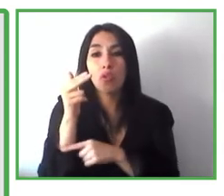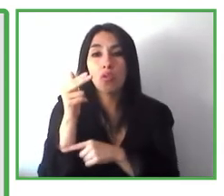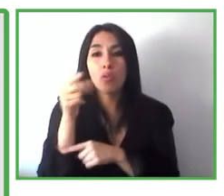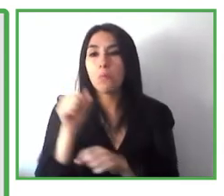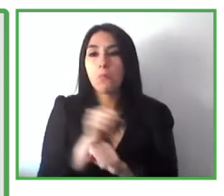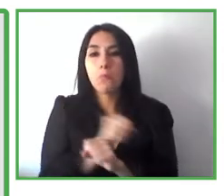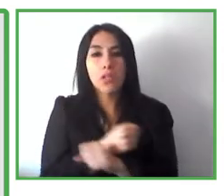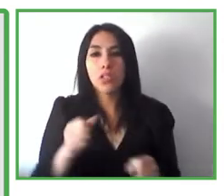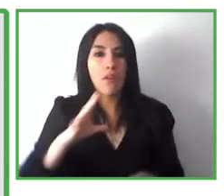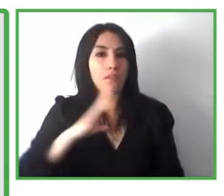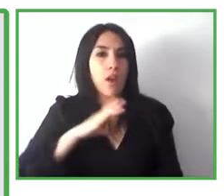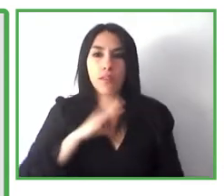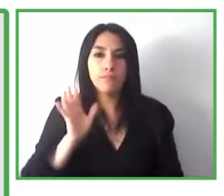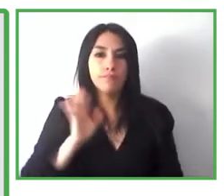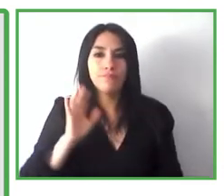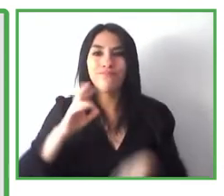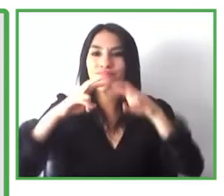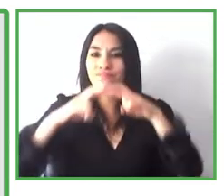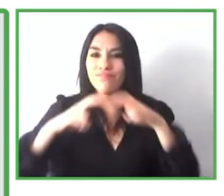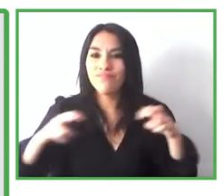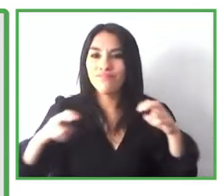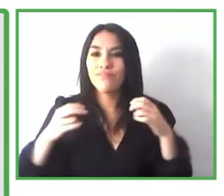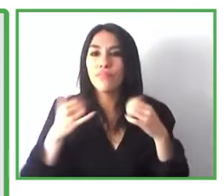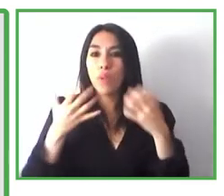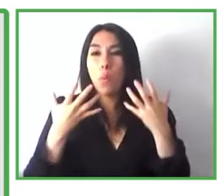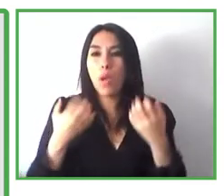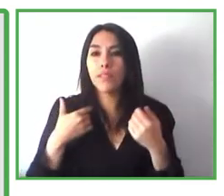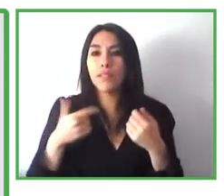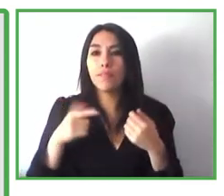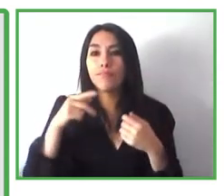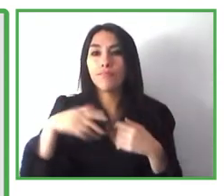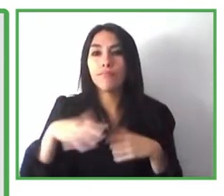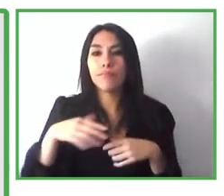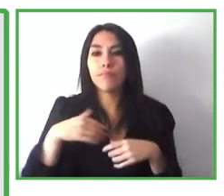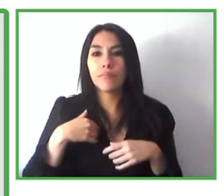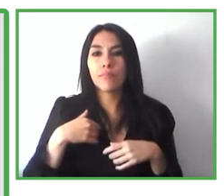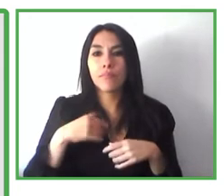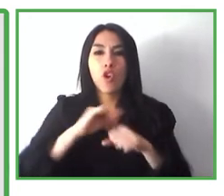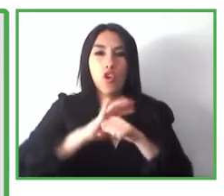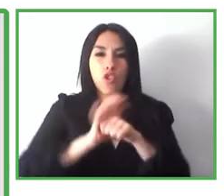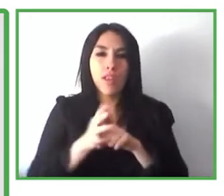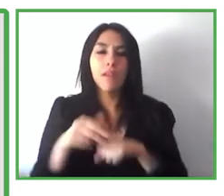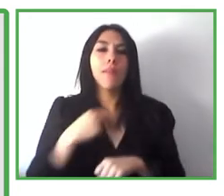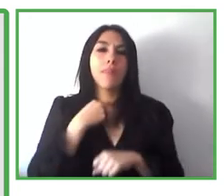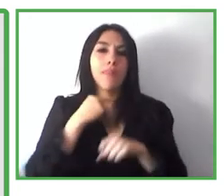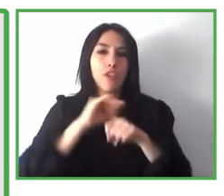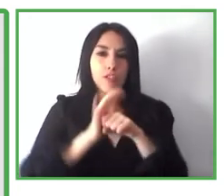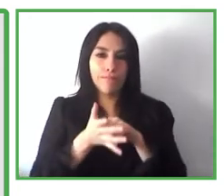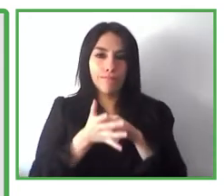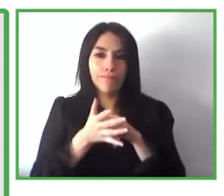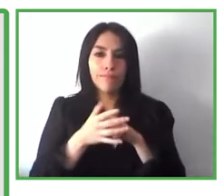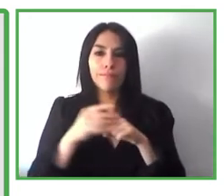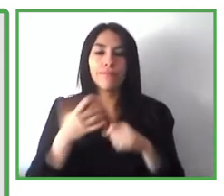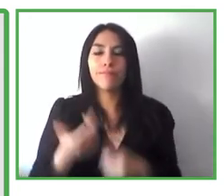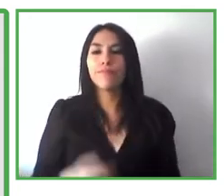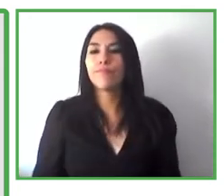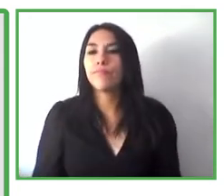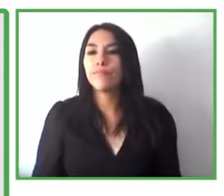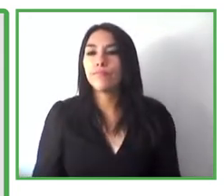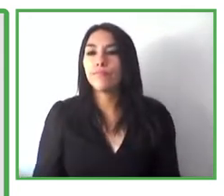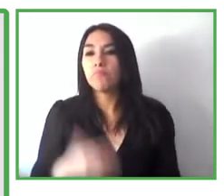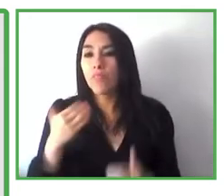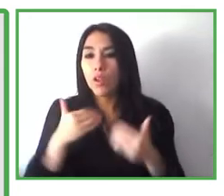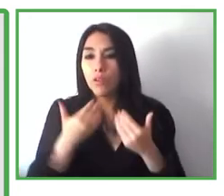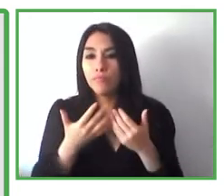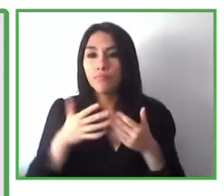analyzed how certain trends that have been accelerated because of COVID-19 are having an impact and will continue to have an